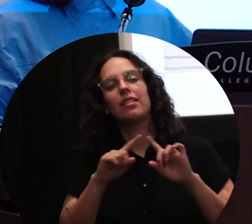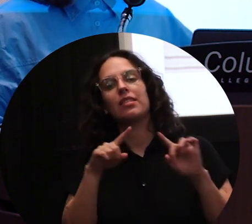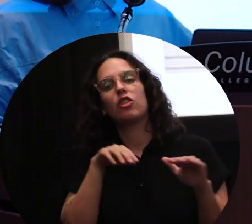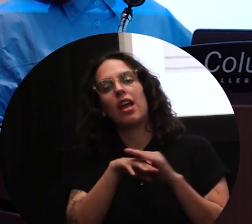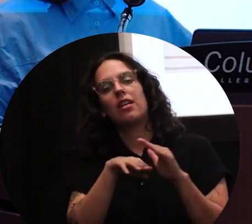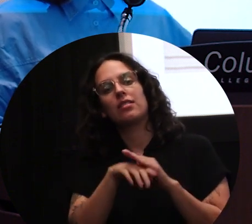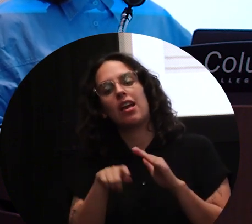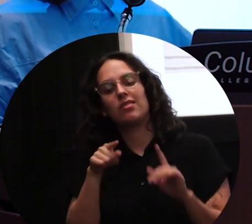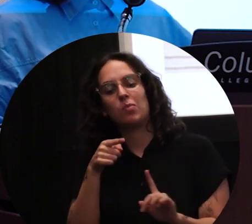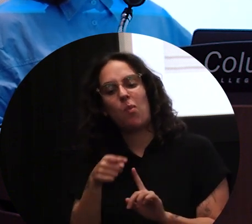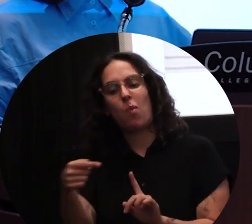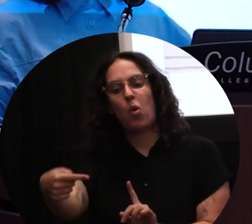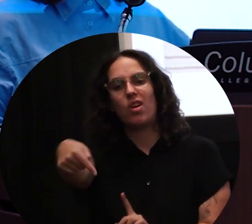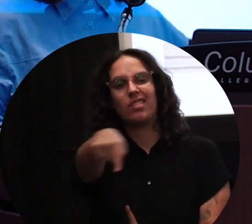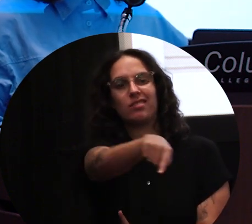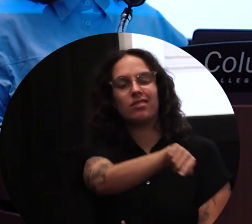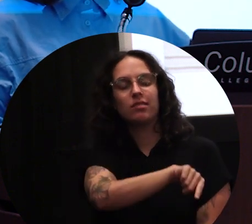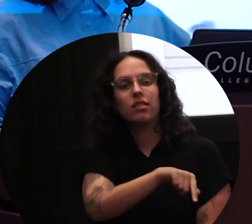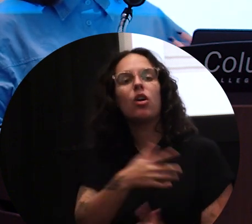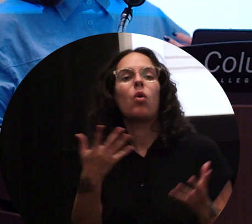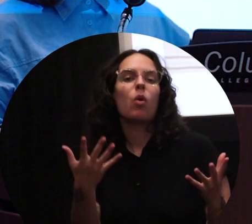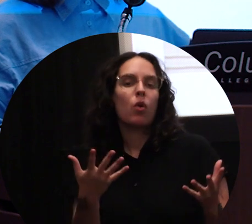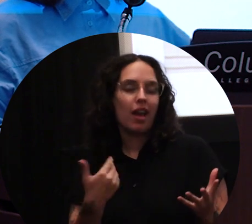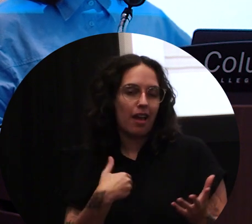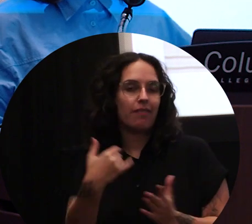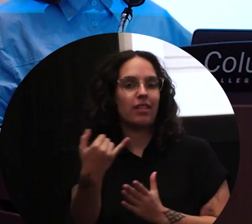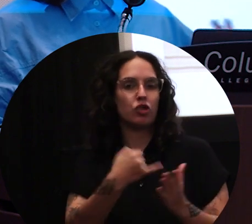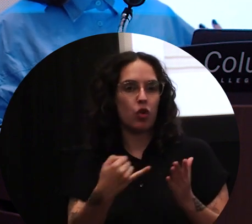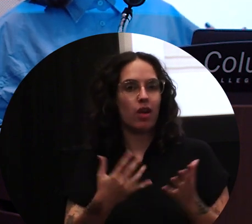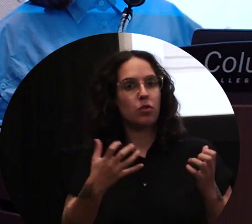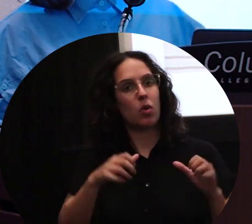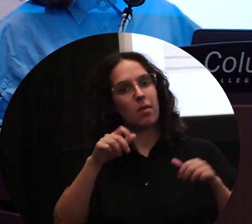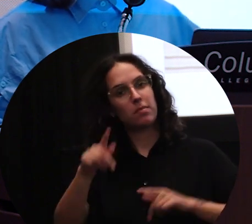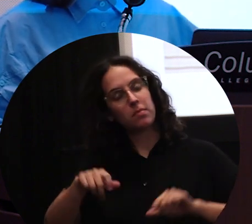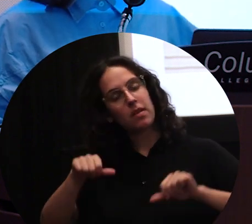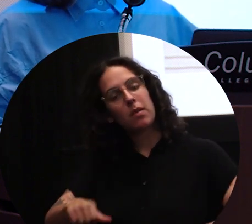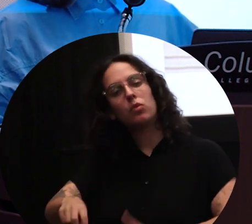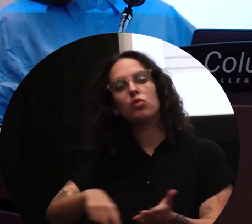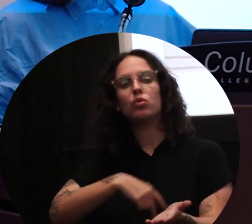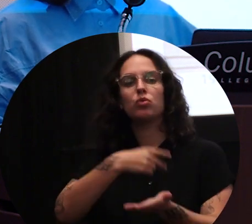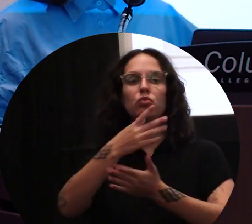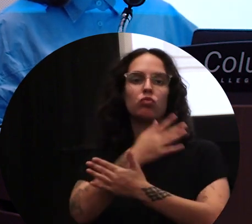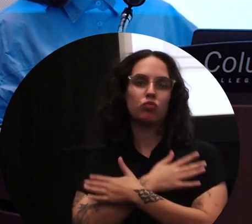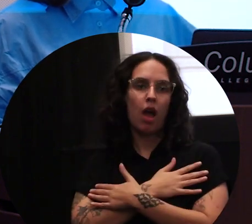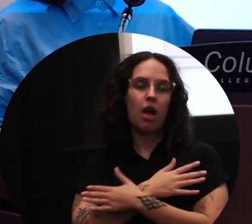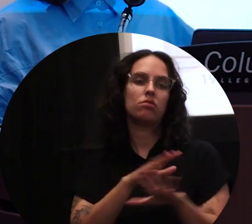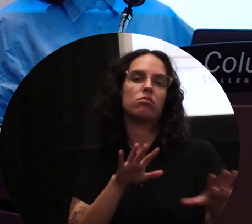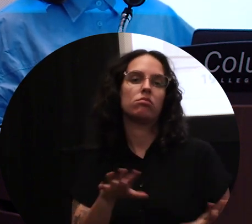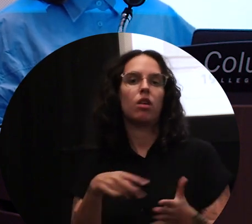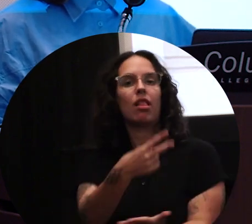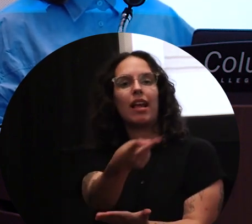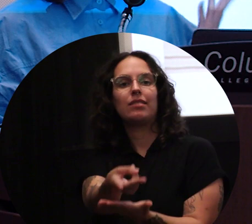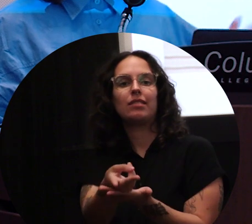so these were some drawings that I wanted to have, I wanted people to be able to rest for people to be able to lay down and some of the questions that I was